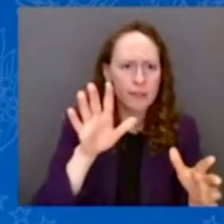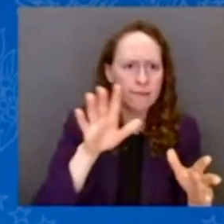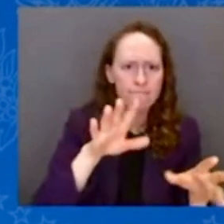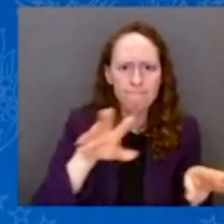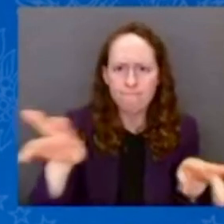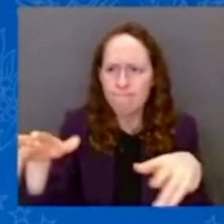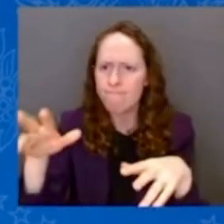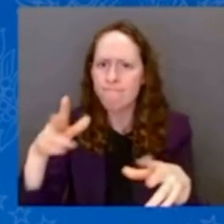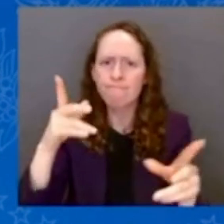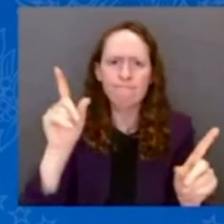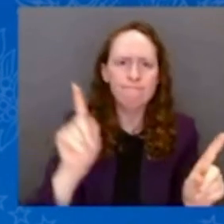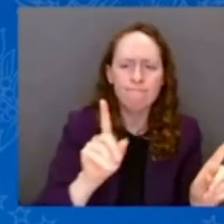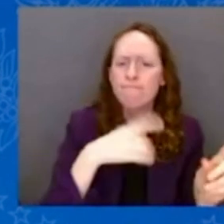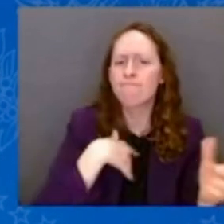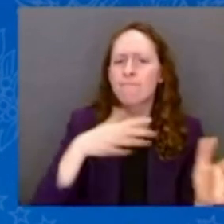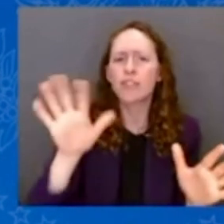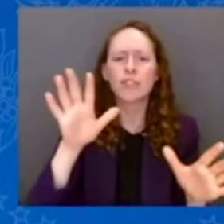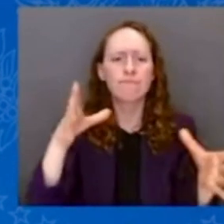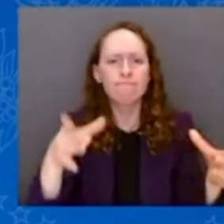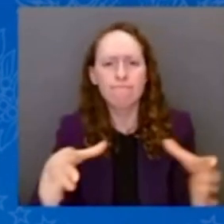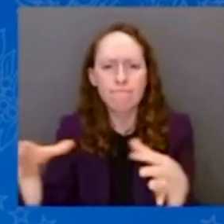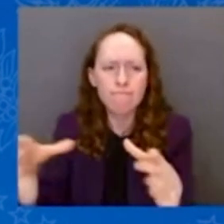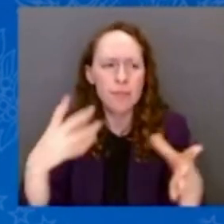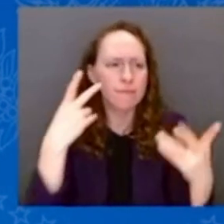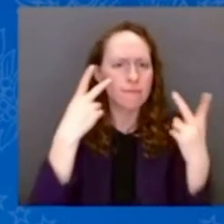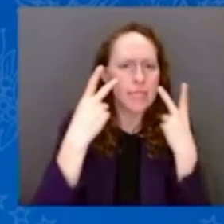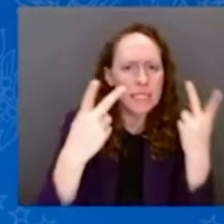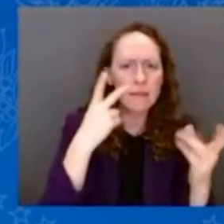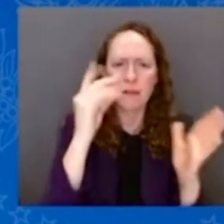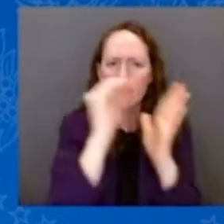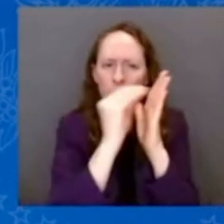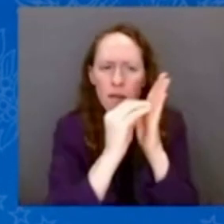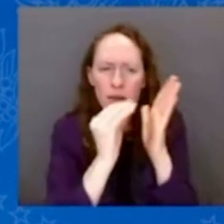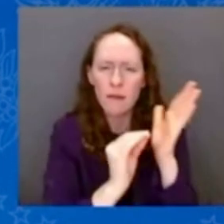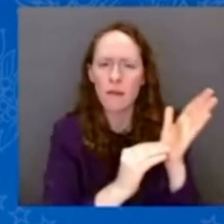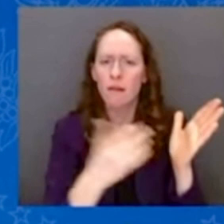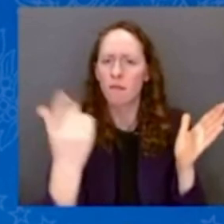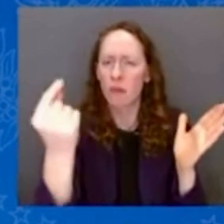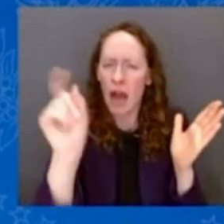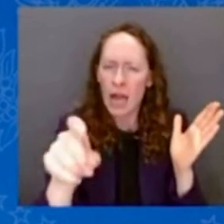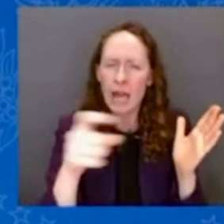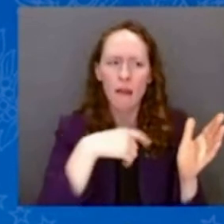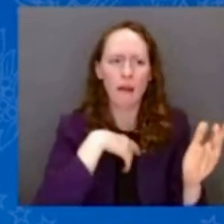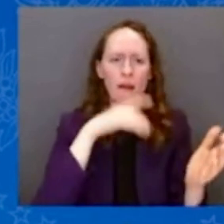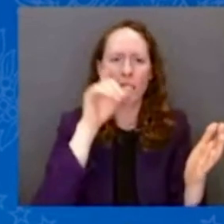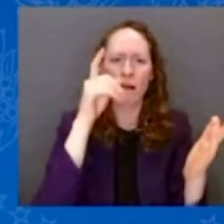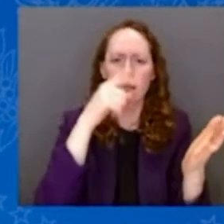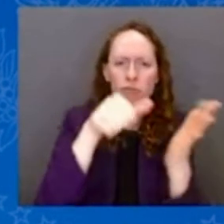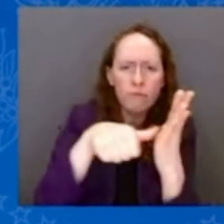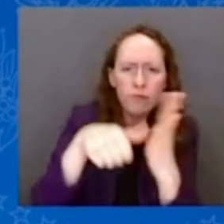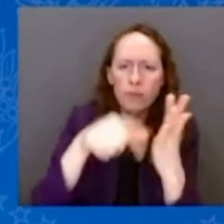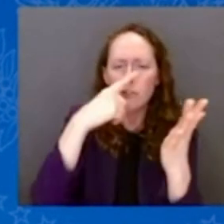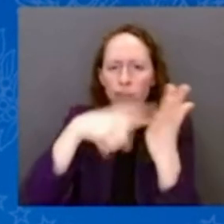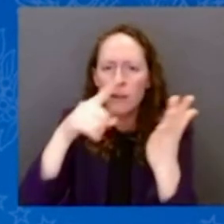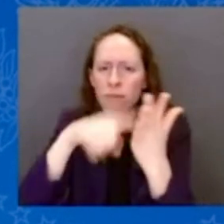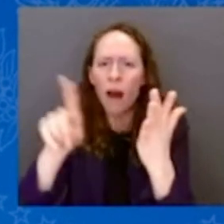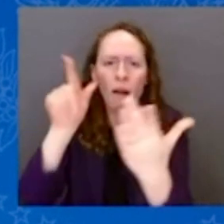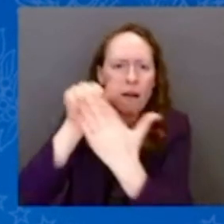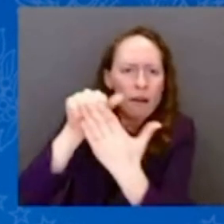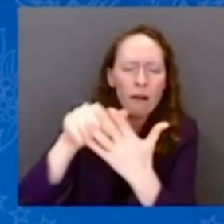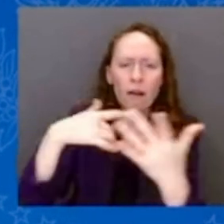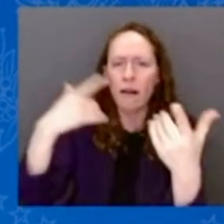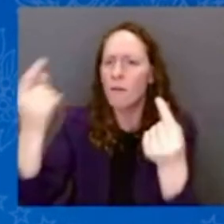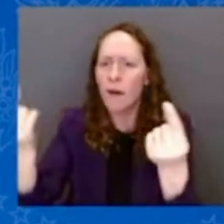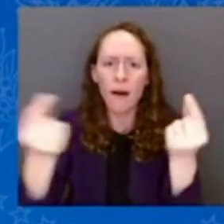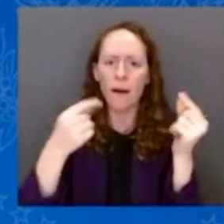Going on, if there's any doors to knock on or people stand there just to find out where everyone in that house was or is. We're trying to